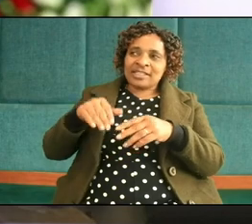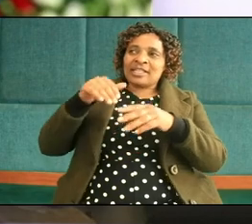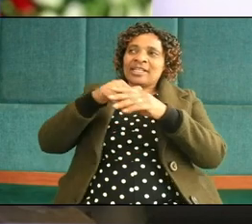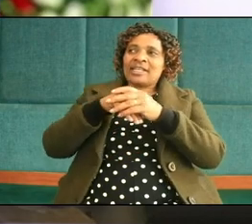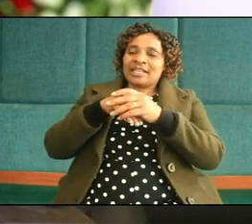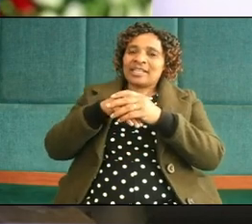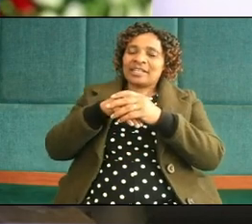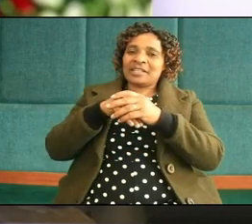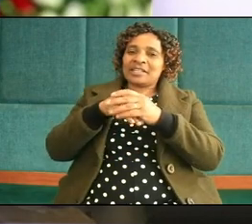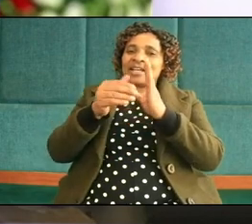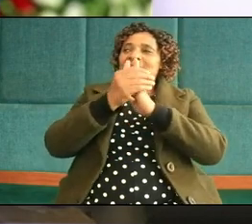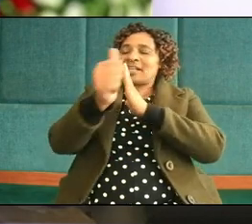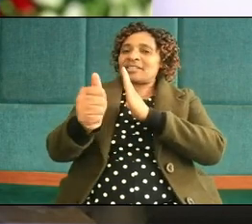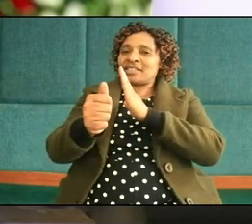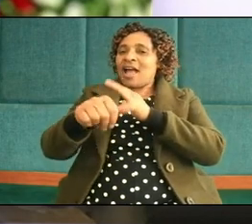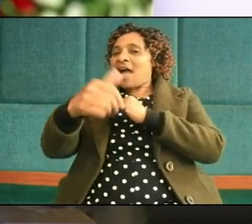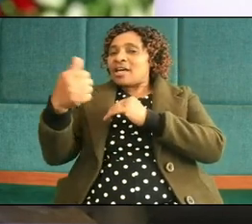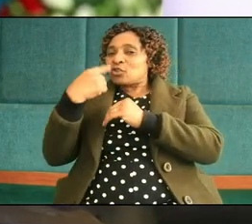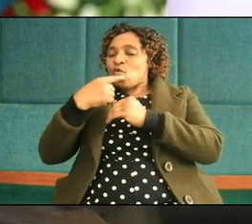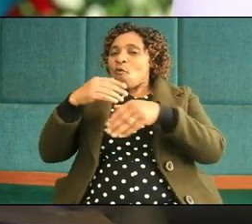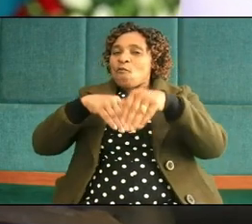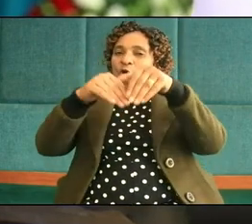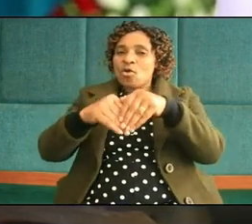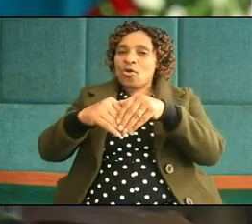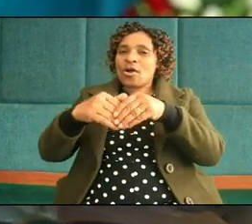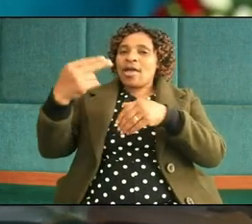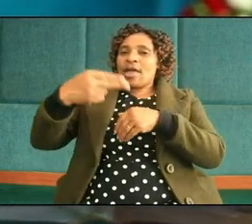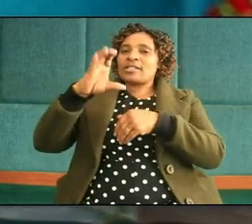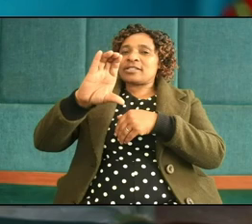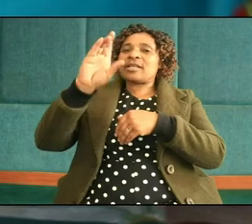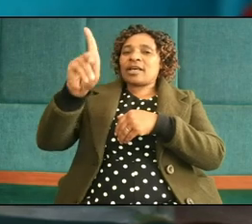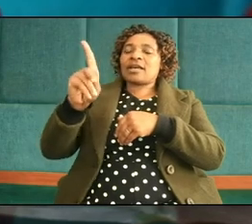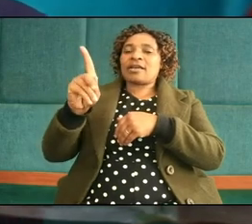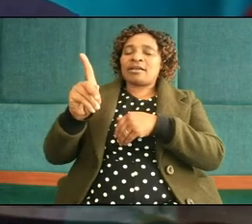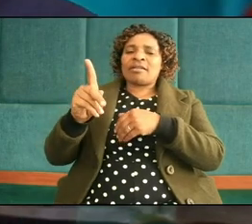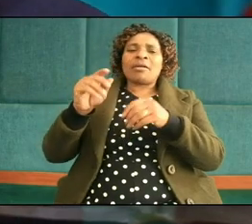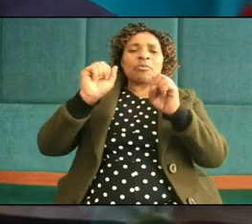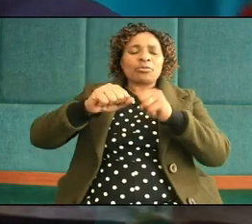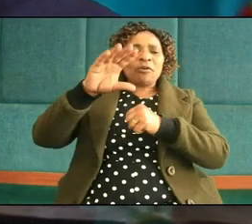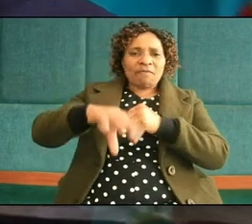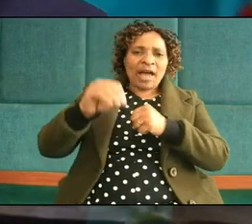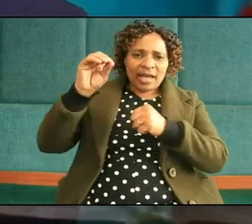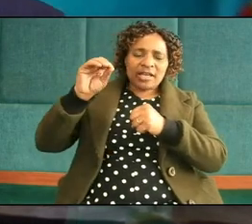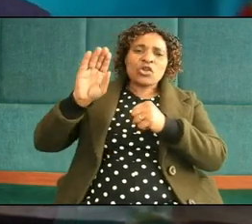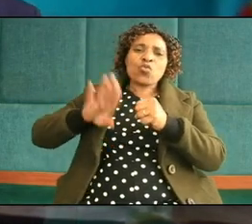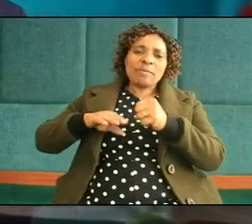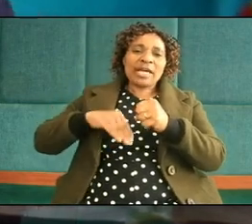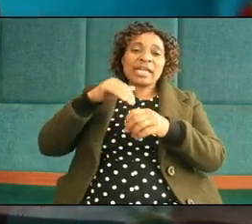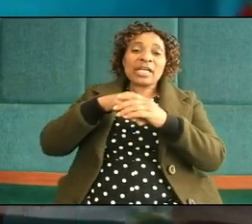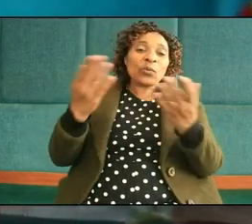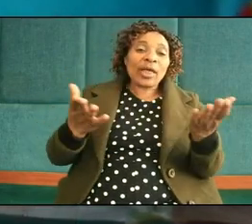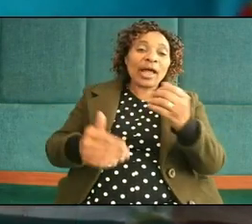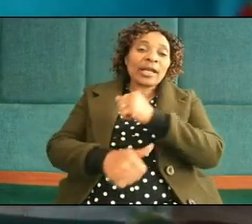are following hope channel Kenya hope channel Africa hope channel international you will find it women engage where